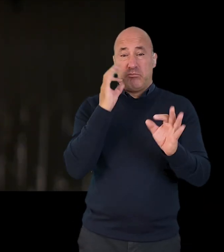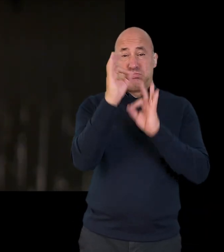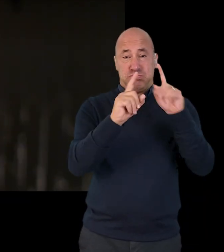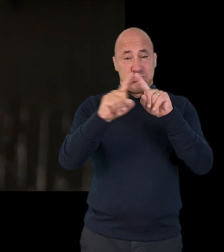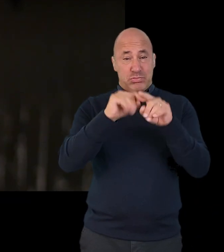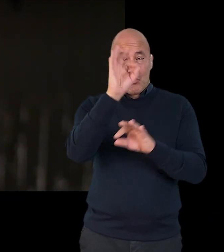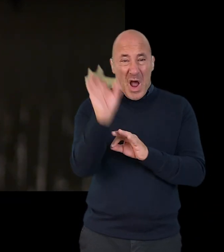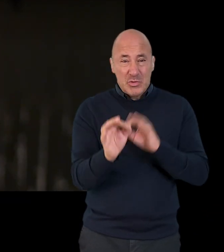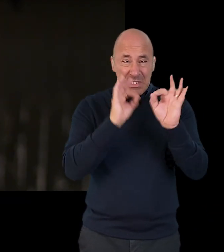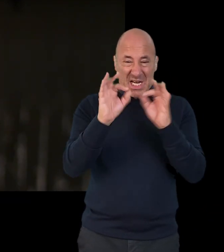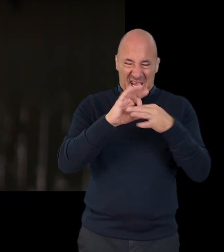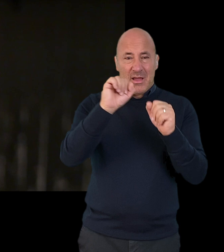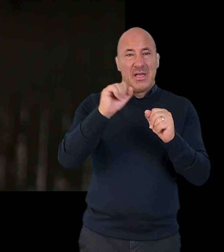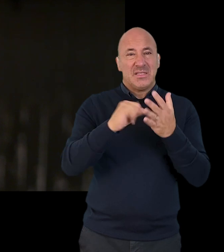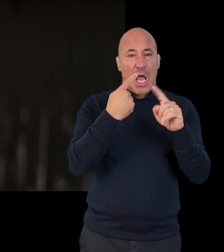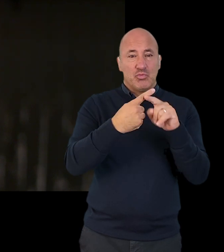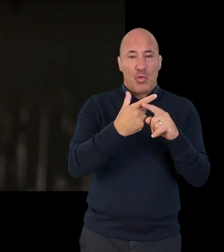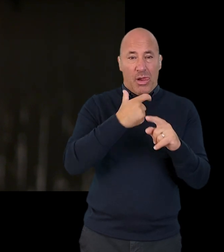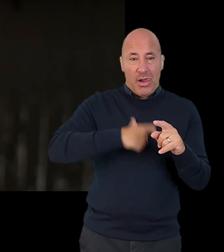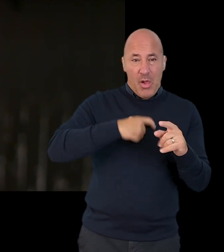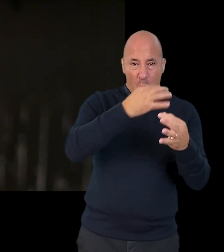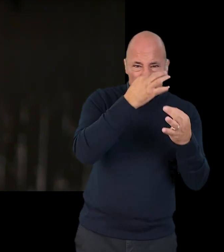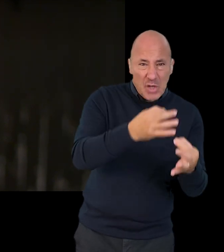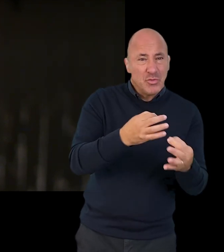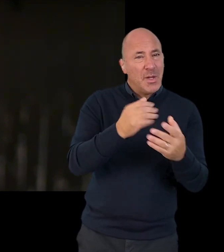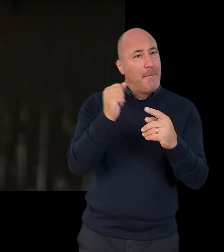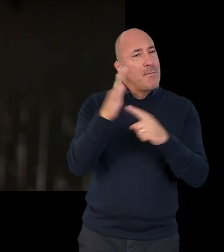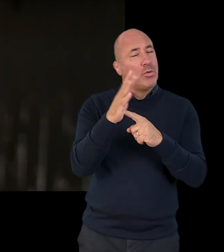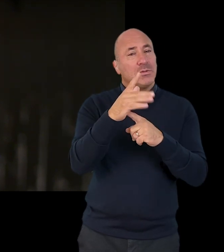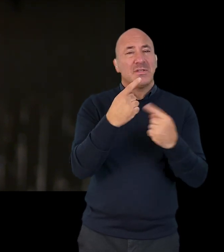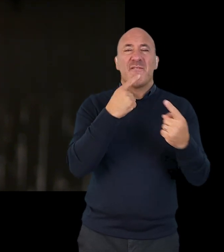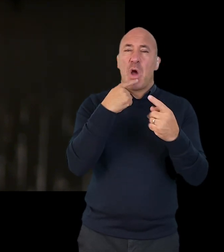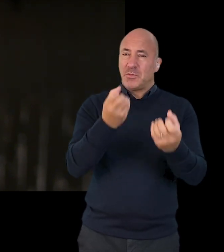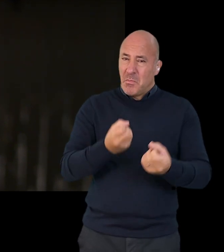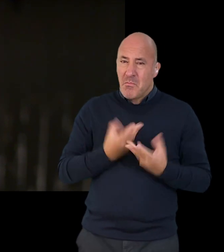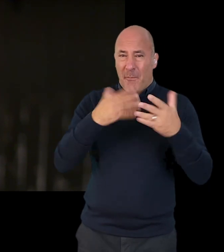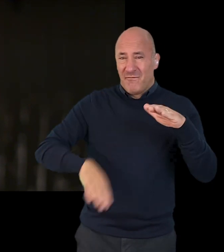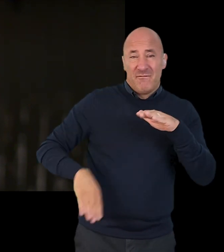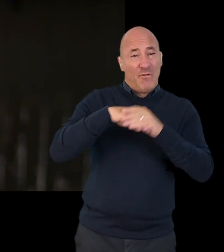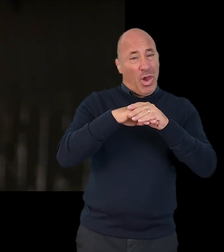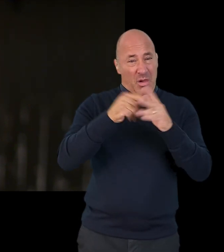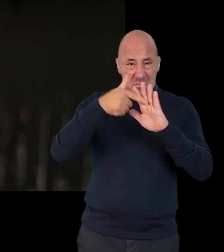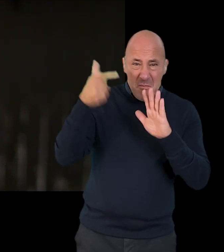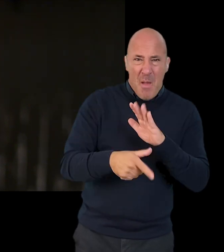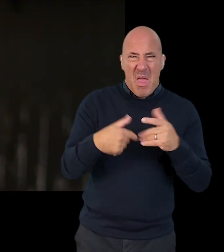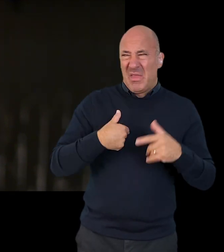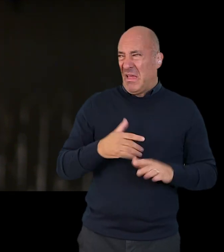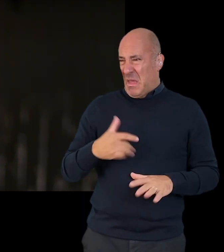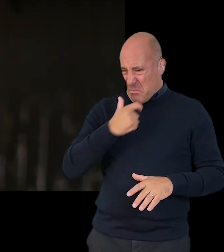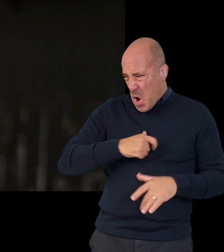different questions about your sexual orientation etc. It's important that you give detailed answers even if you may feel